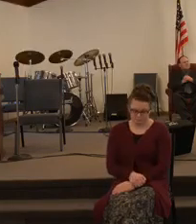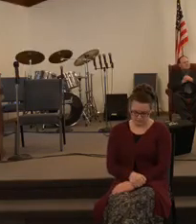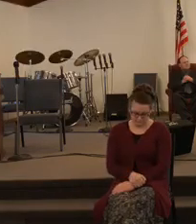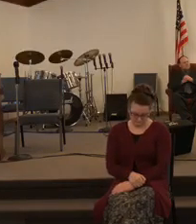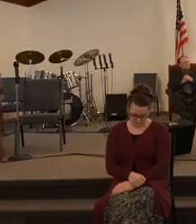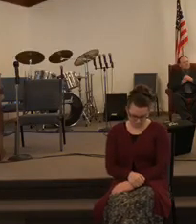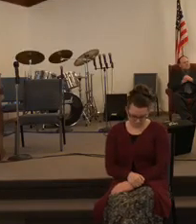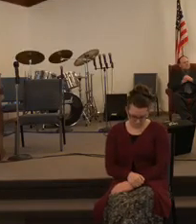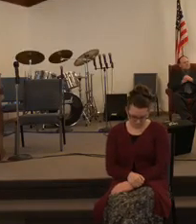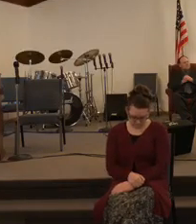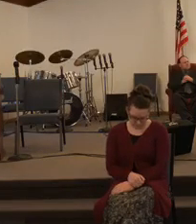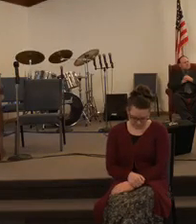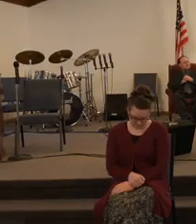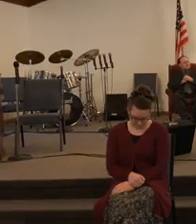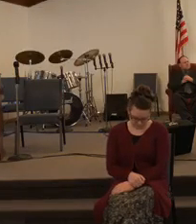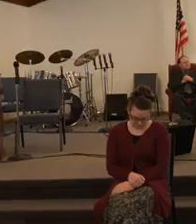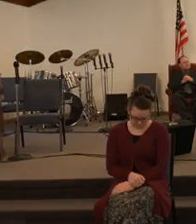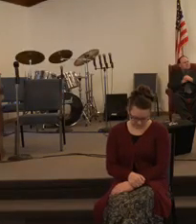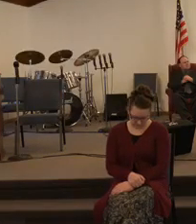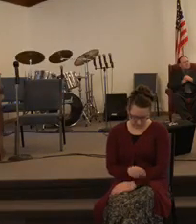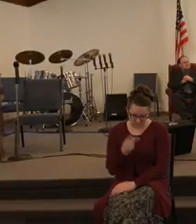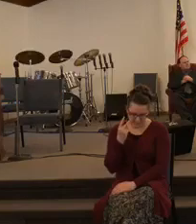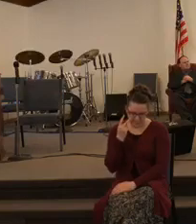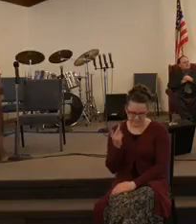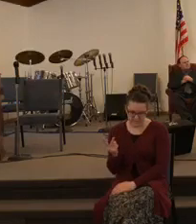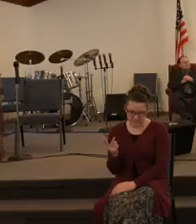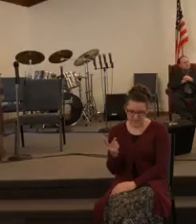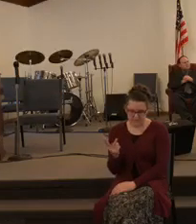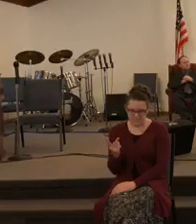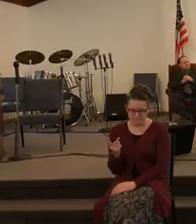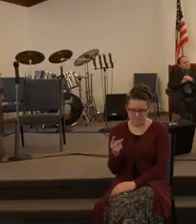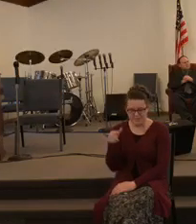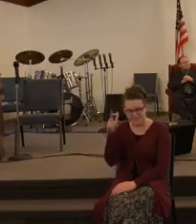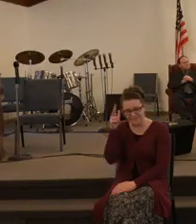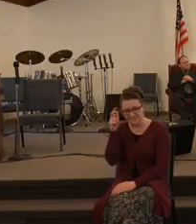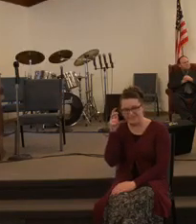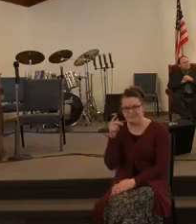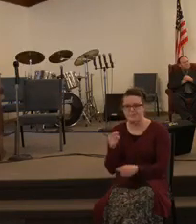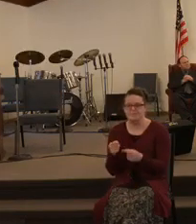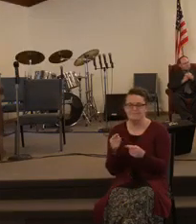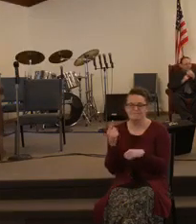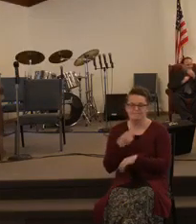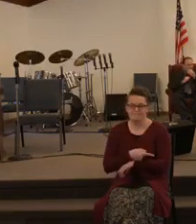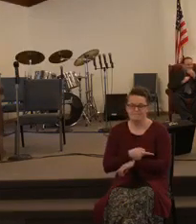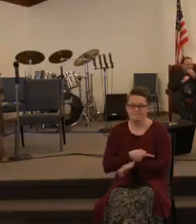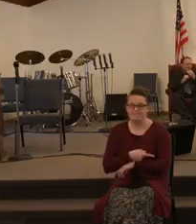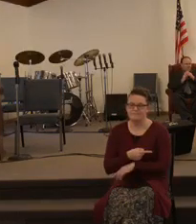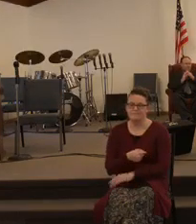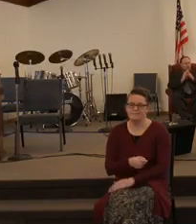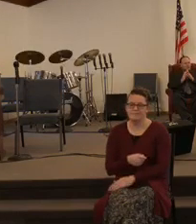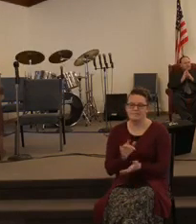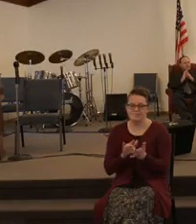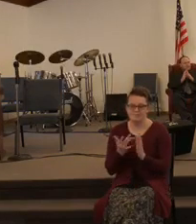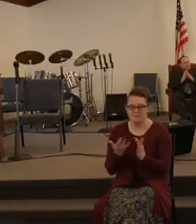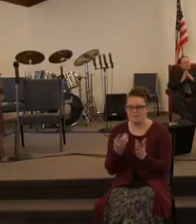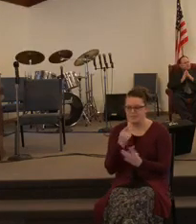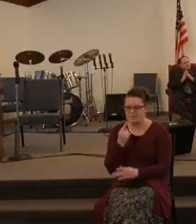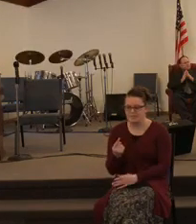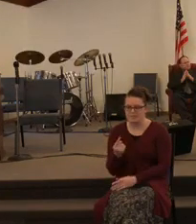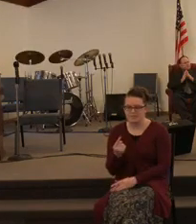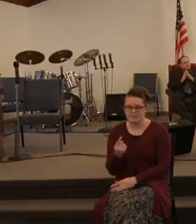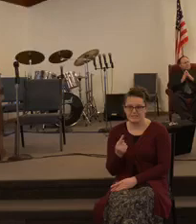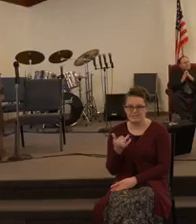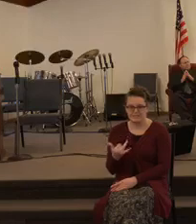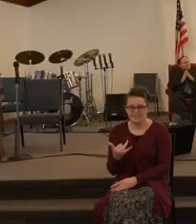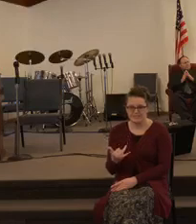And as you see, the evil day is approaching. Yes, sir. That's what the Bible calls them, and there's a good reason for